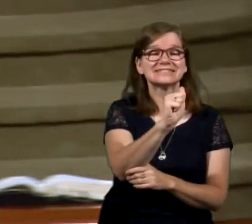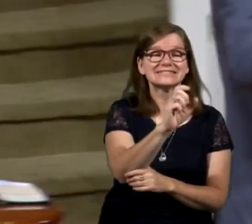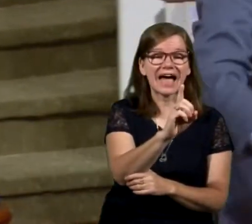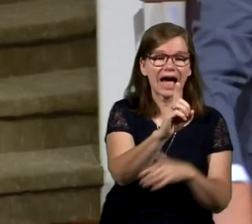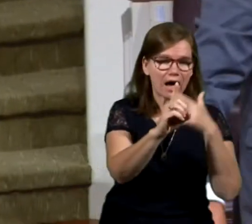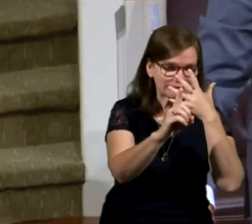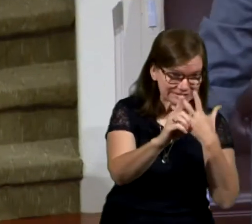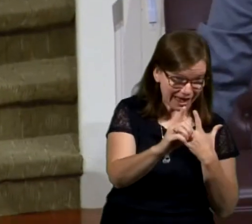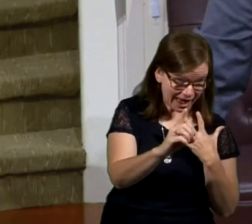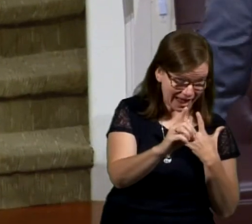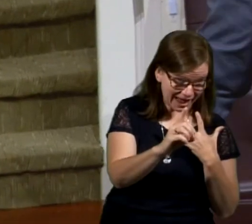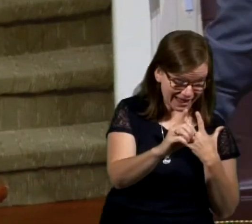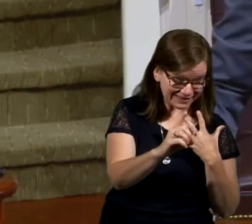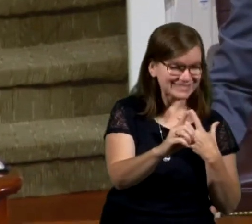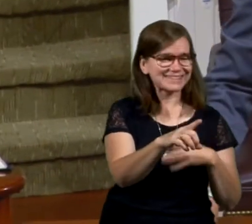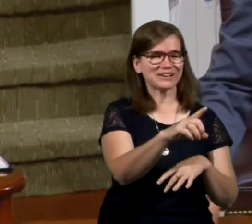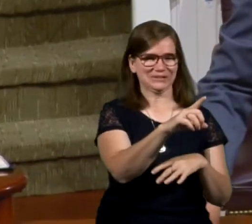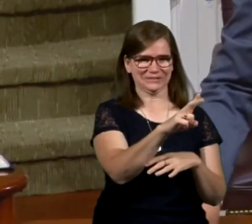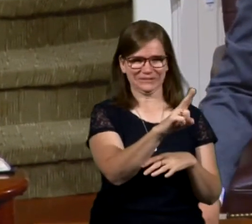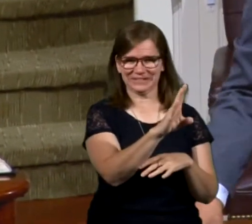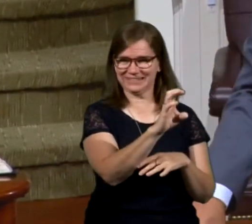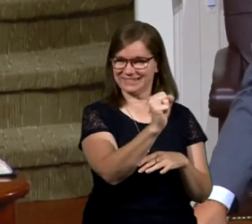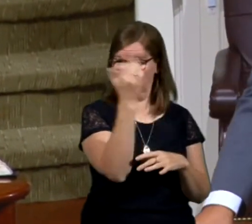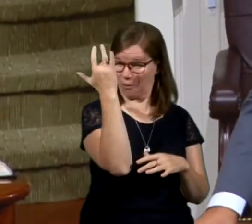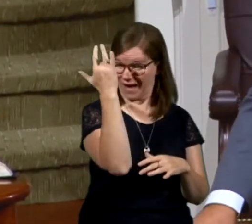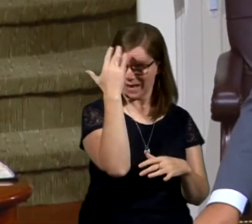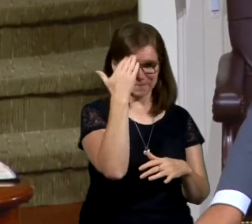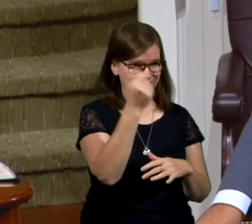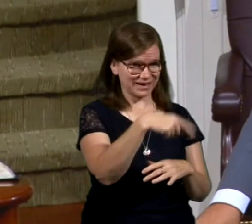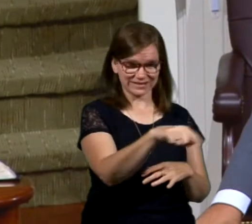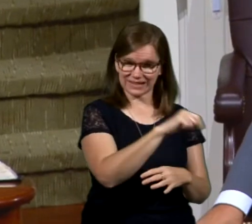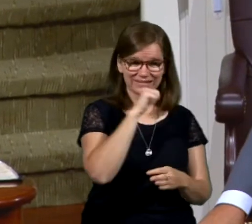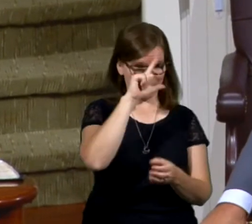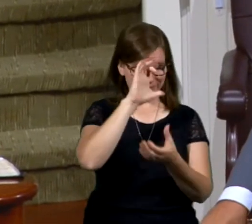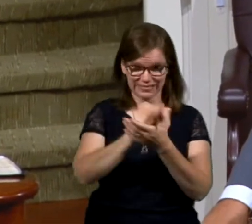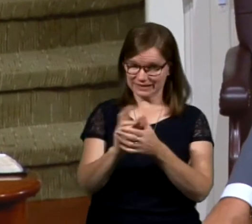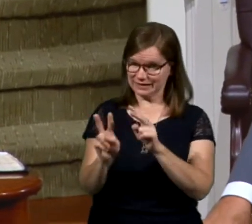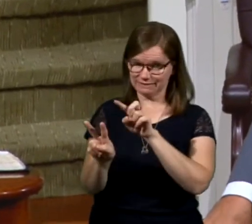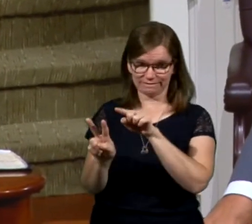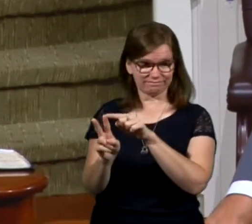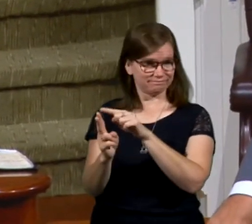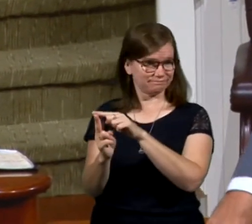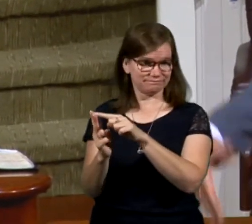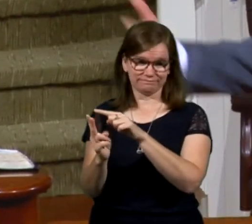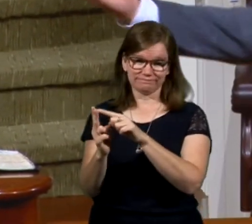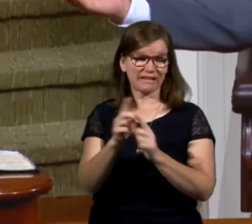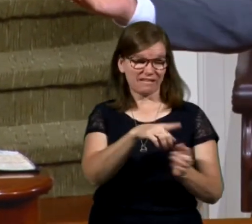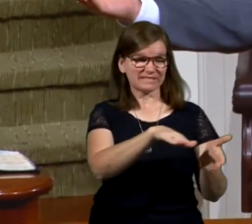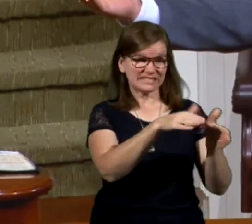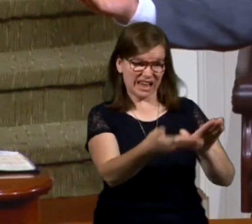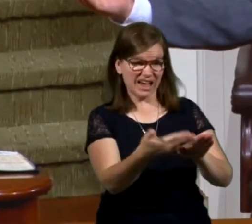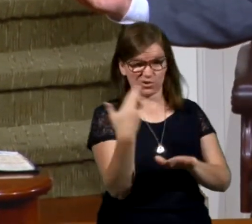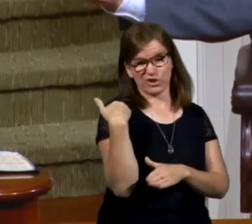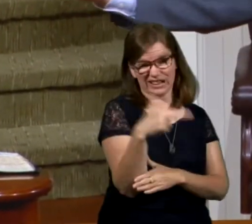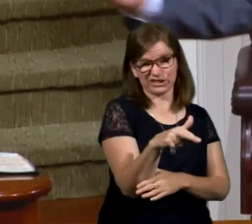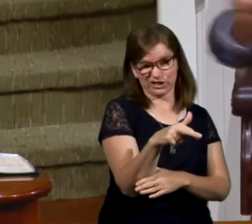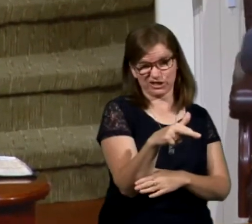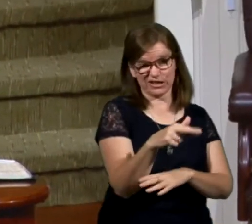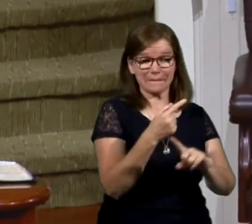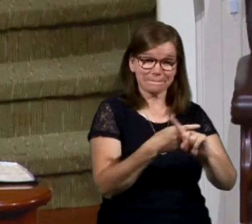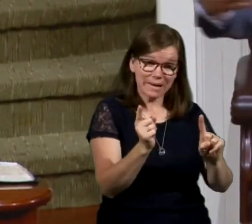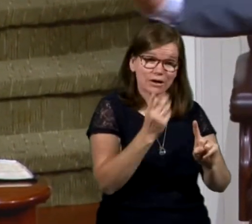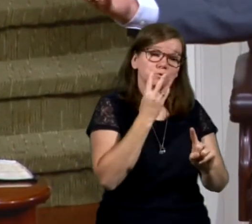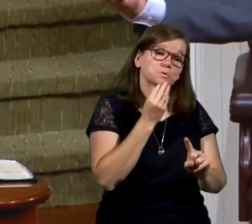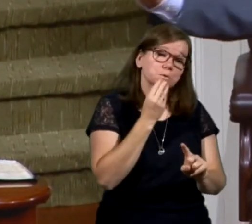is they did not believe in either one of those. They rejected that. They had a real dead religion, but they were Jews. And it